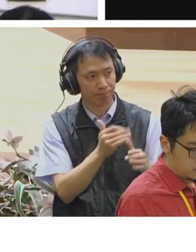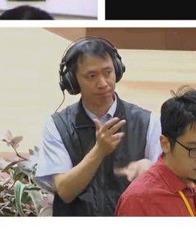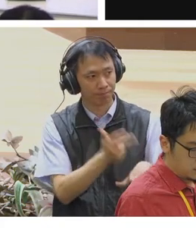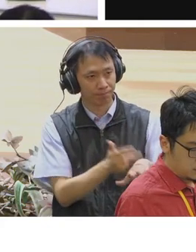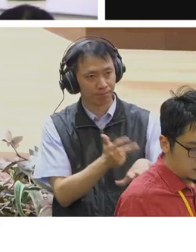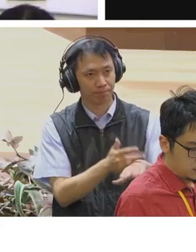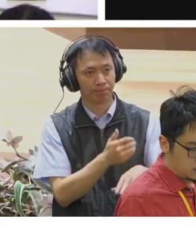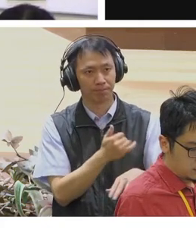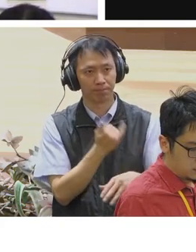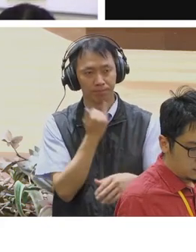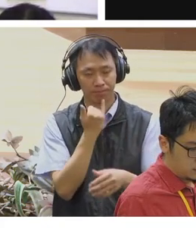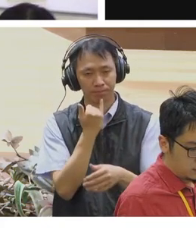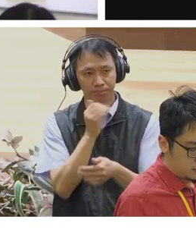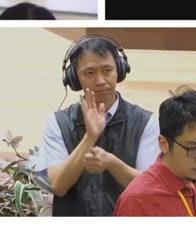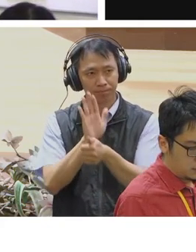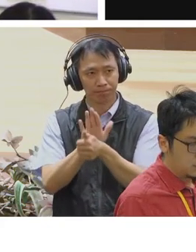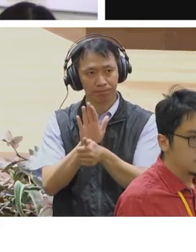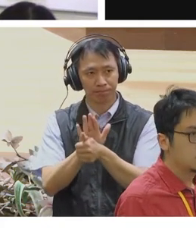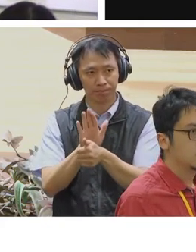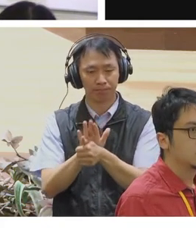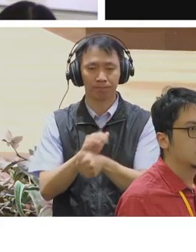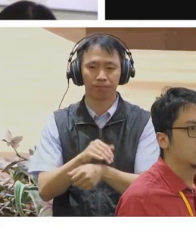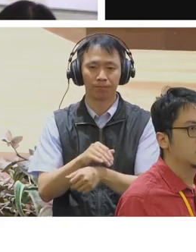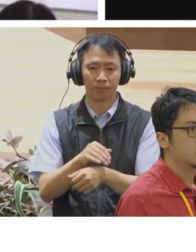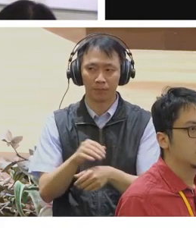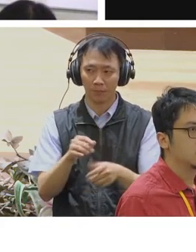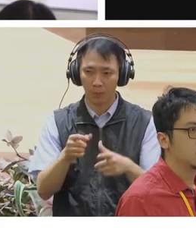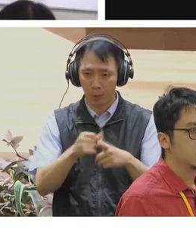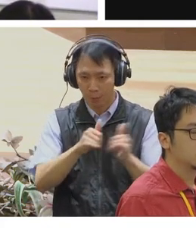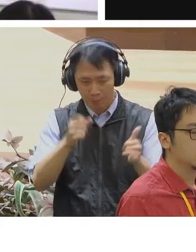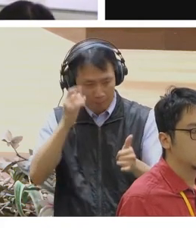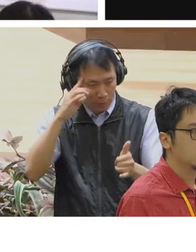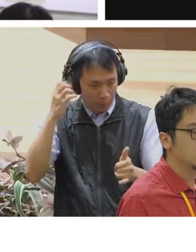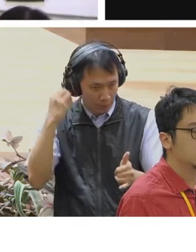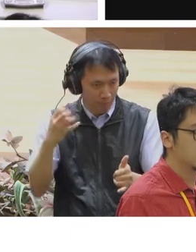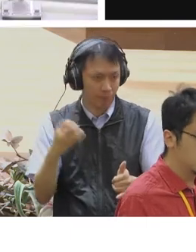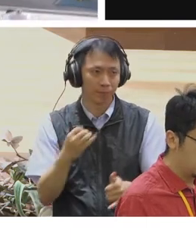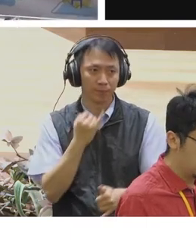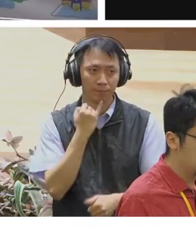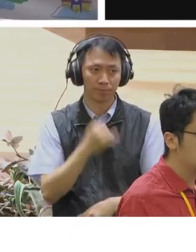democratic systems in the United Kingdom after Brexit.